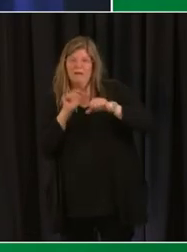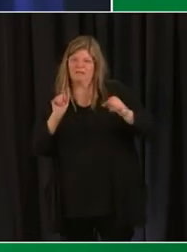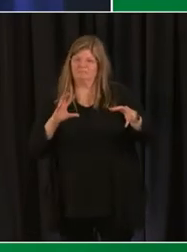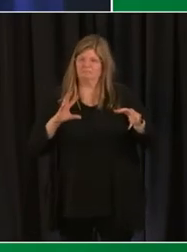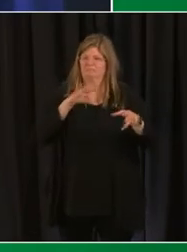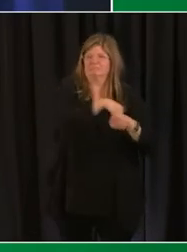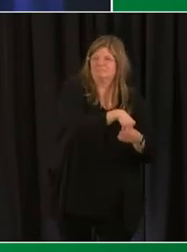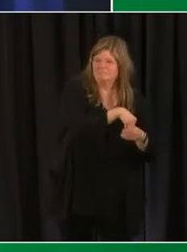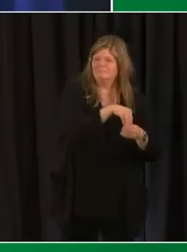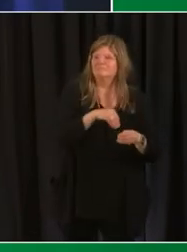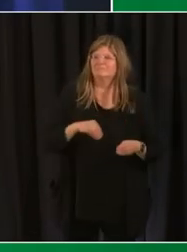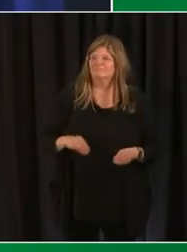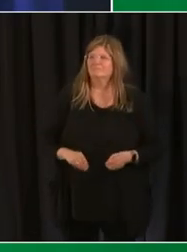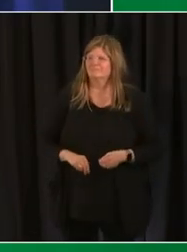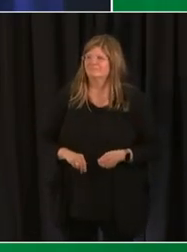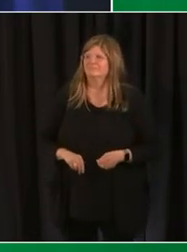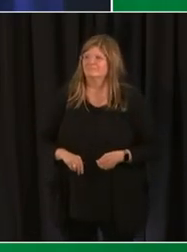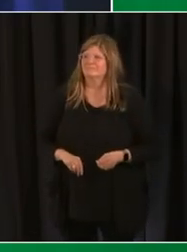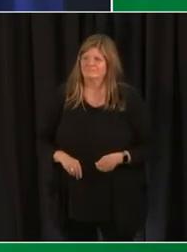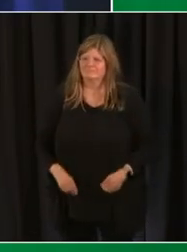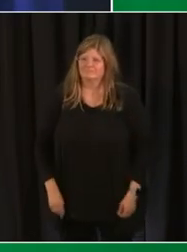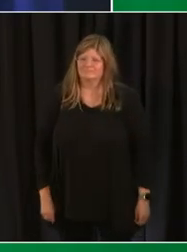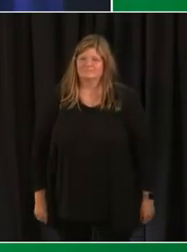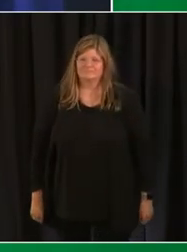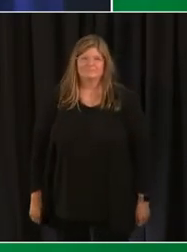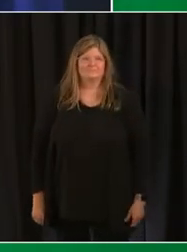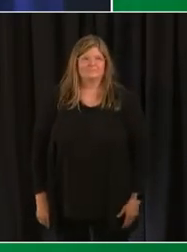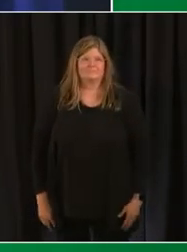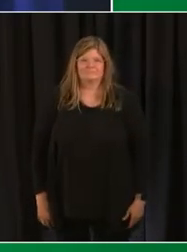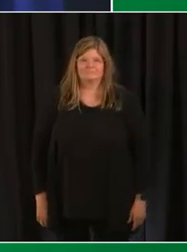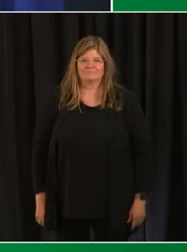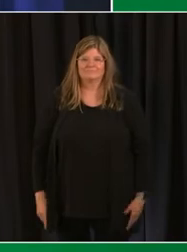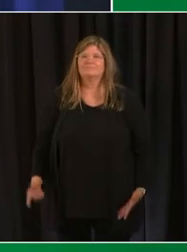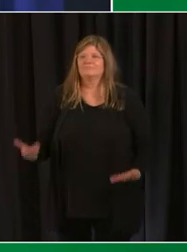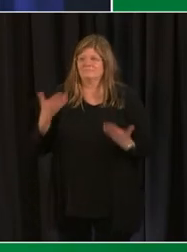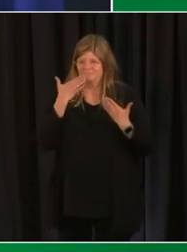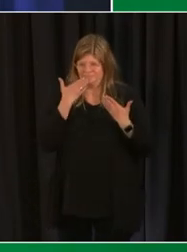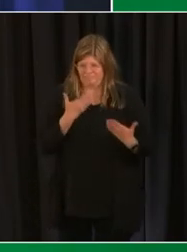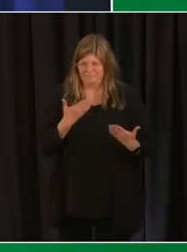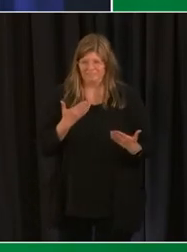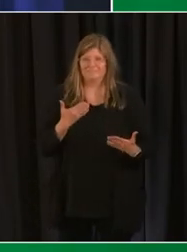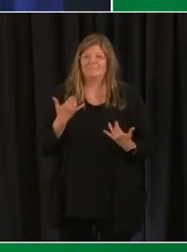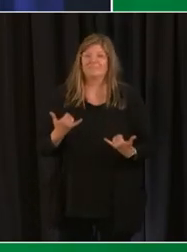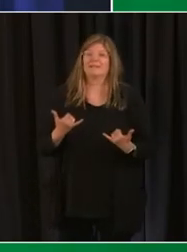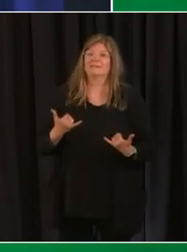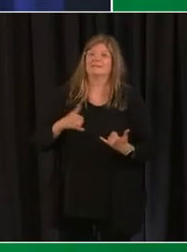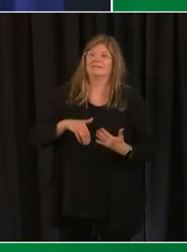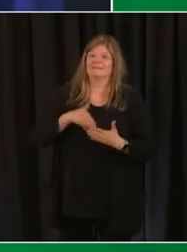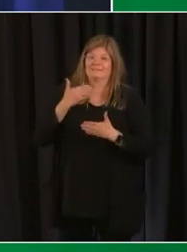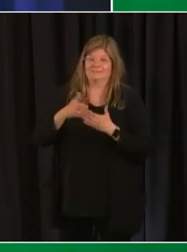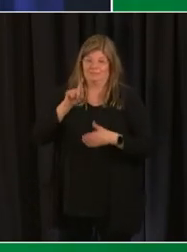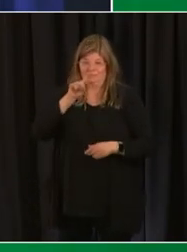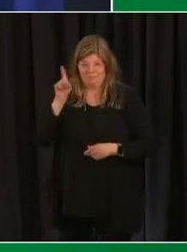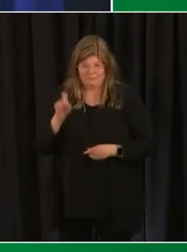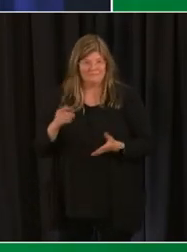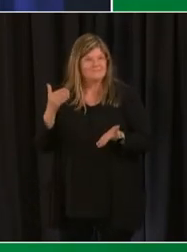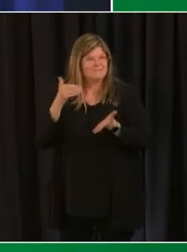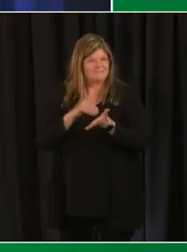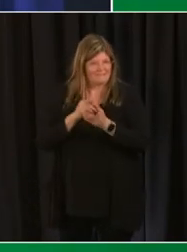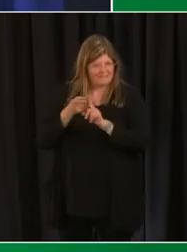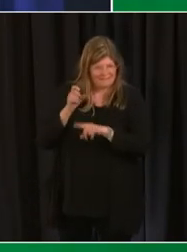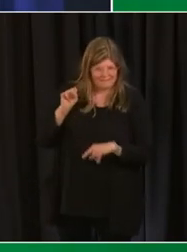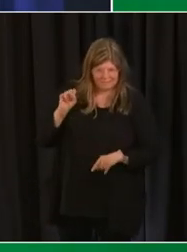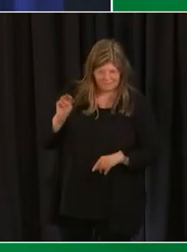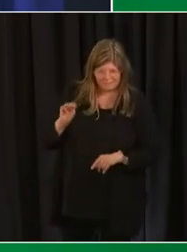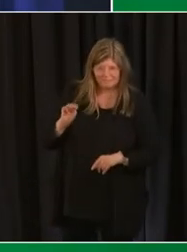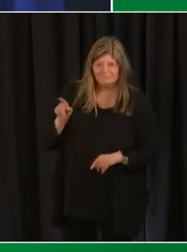so you can provide insight and voice thank you chancellor the next question is going to come from social media as well